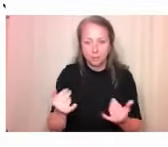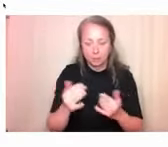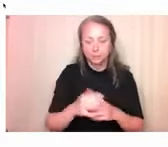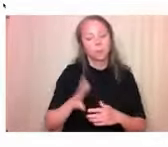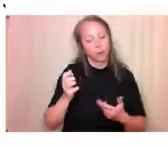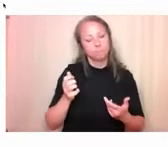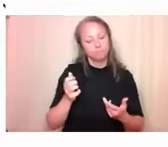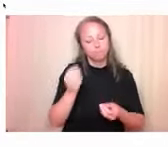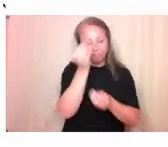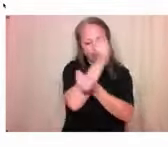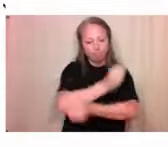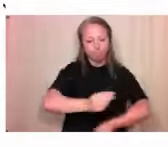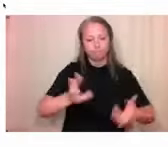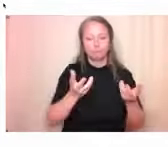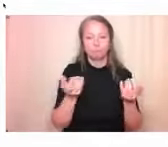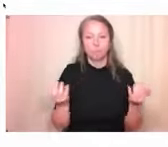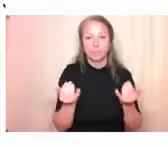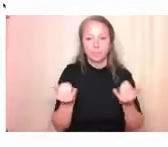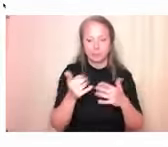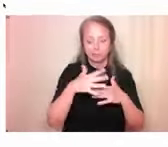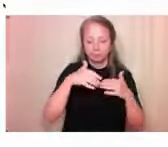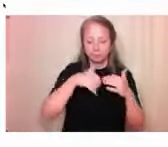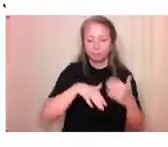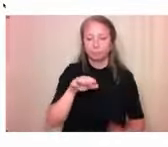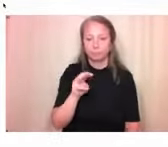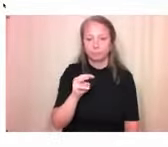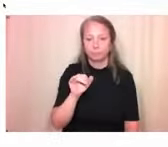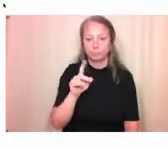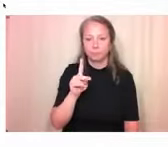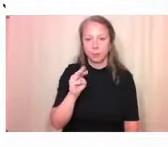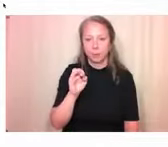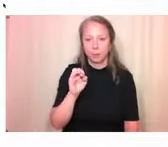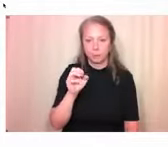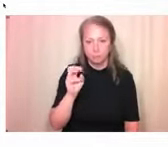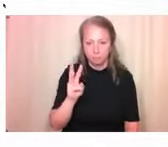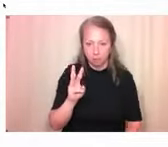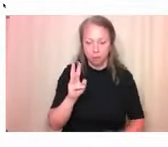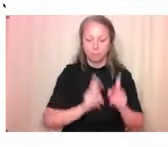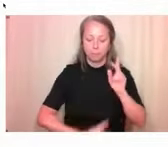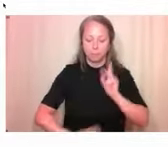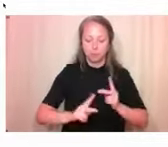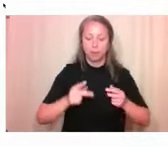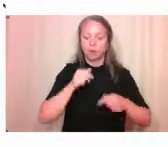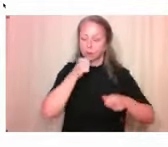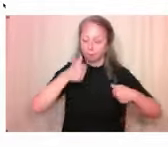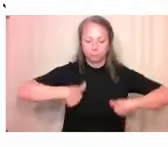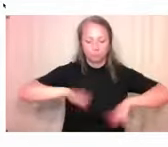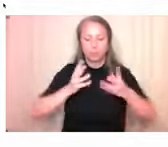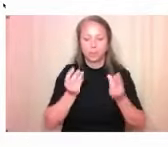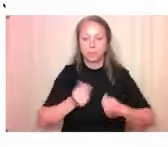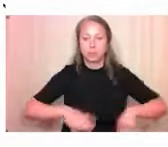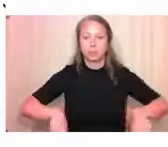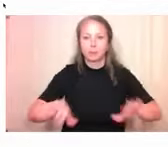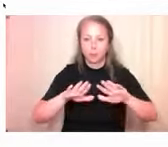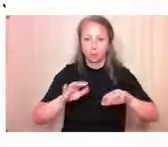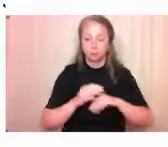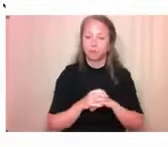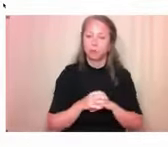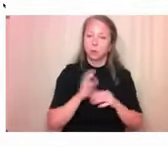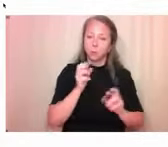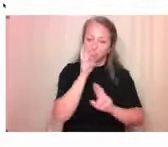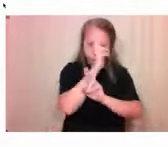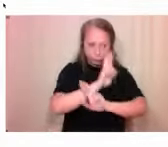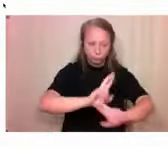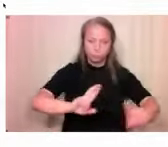We are honored to work and serve on this land. We stand with the protesters across Canada and the globe, demanding an end to racism, discrimination,